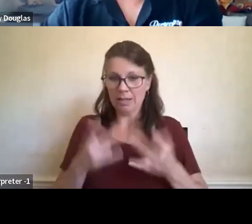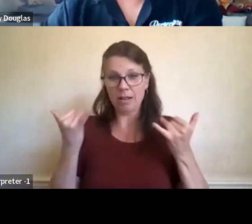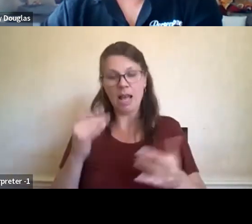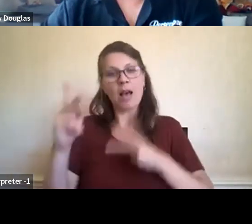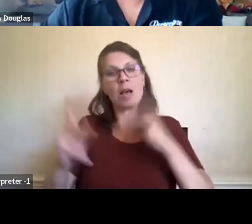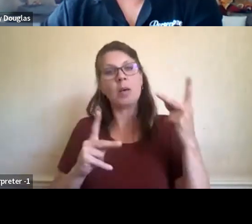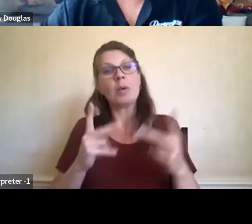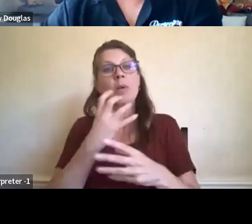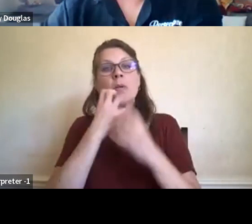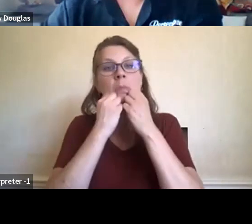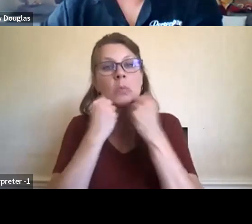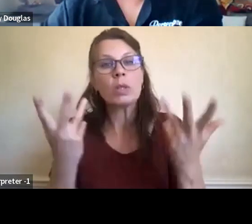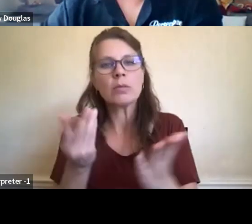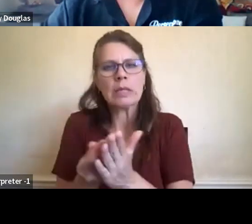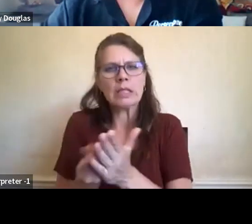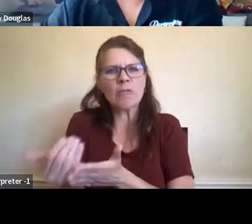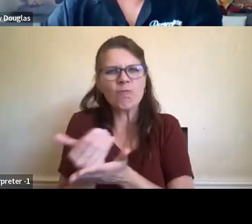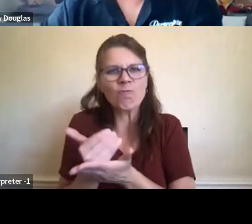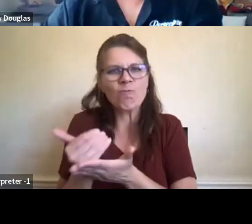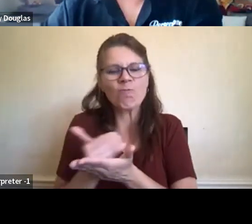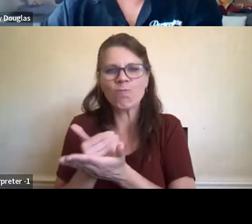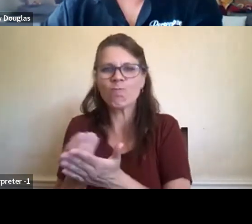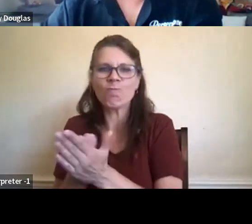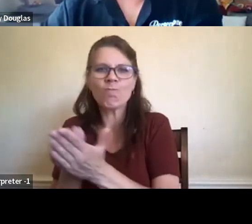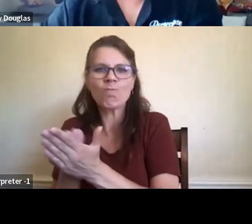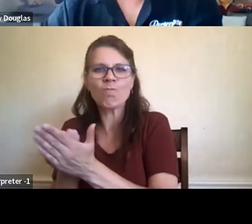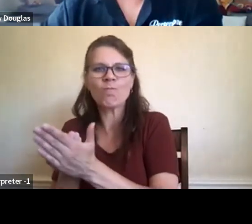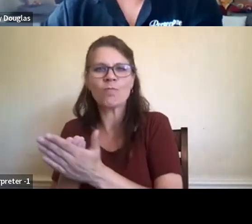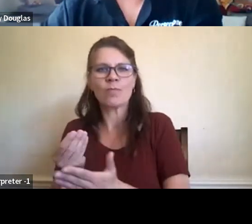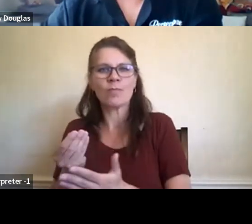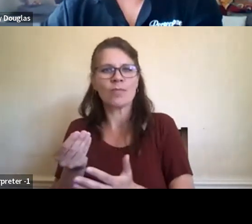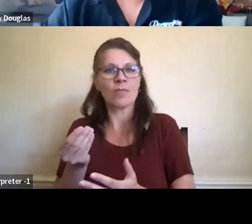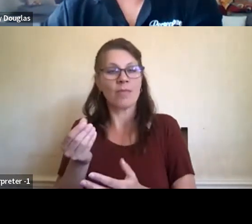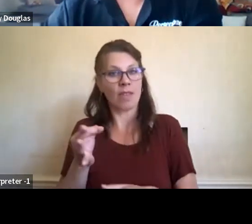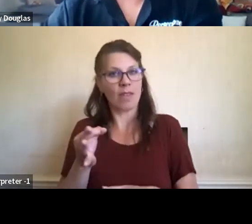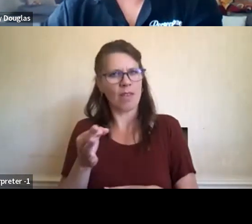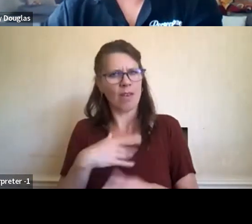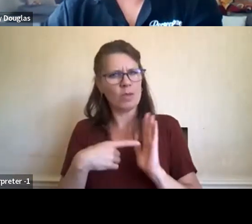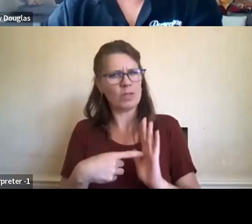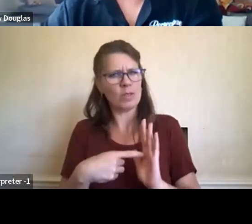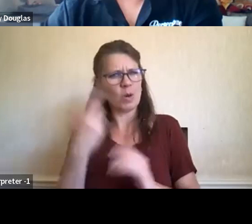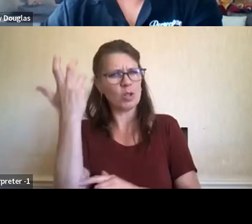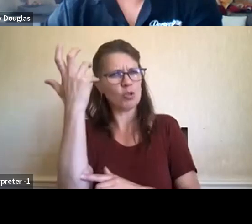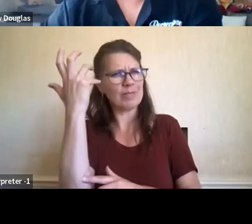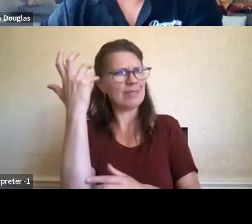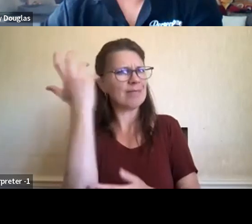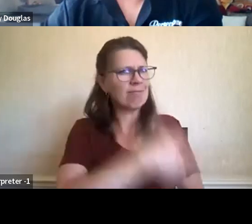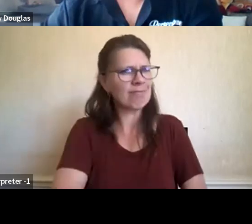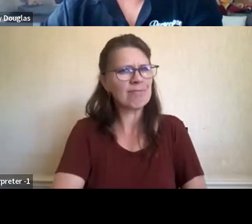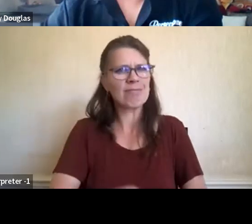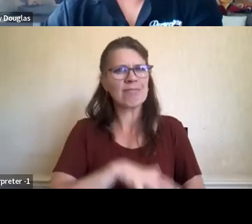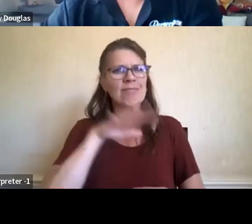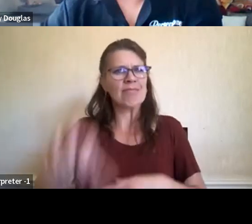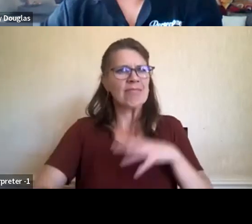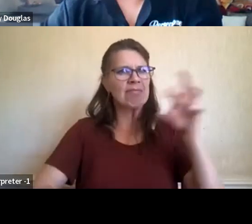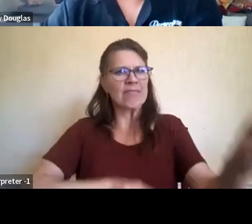we, we have demonstrated that we have depleted the natural resources. But if we want to continue to be in place, then we have